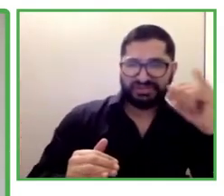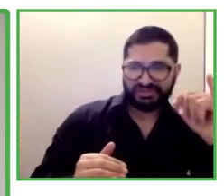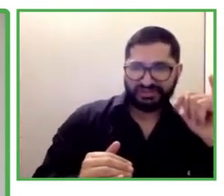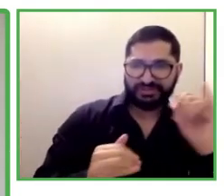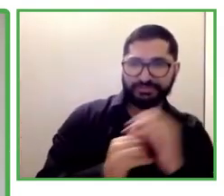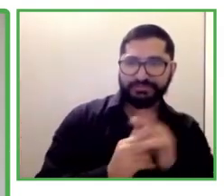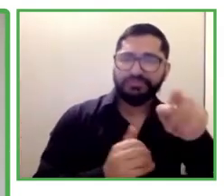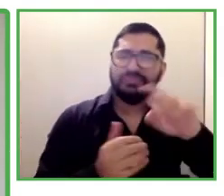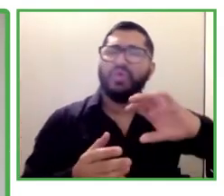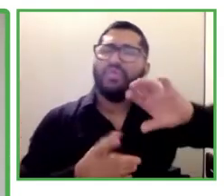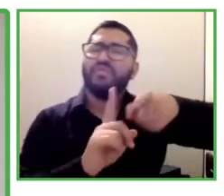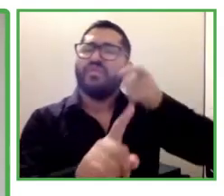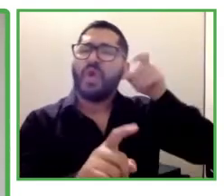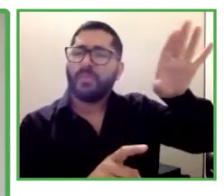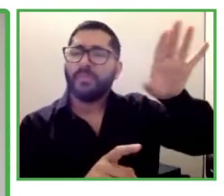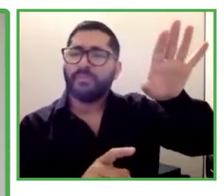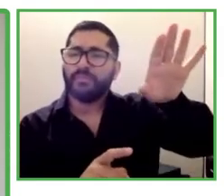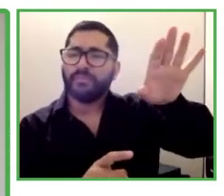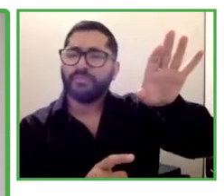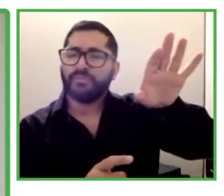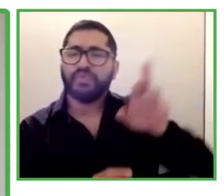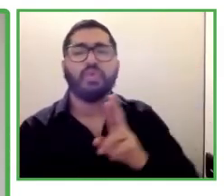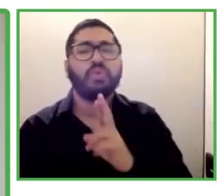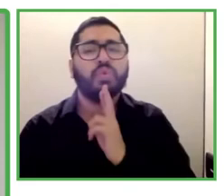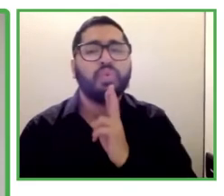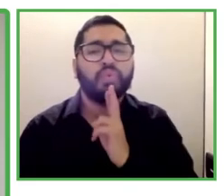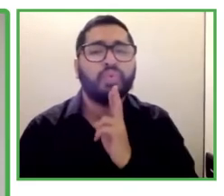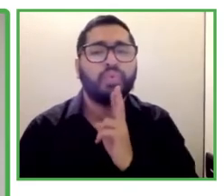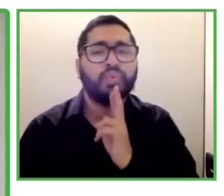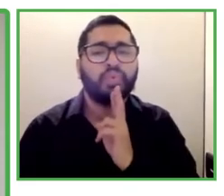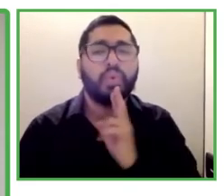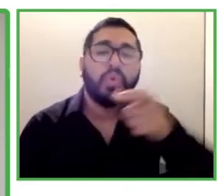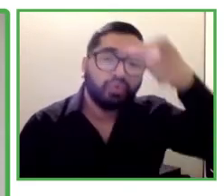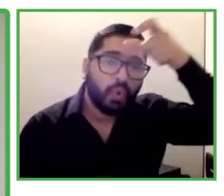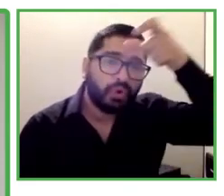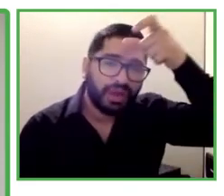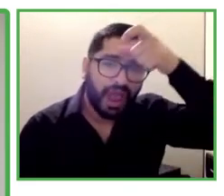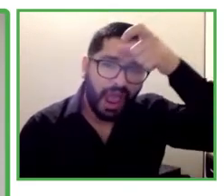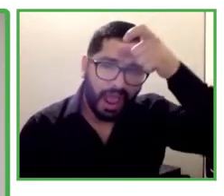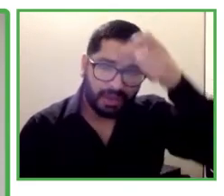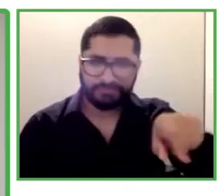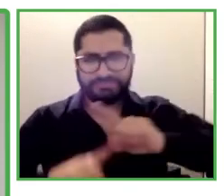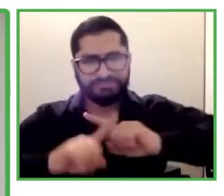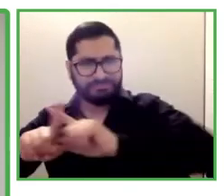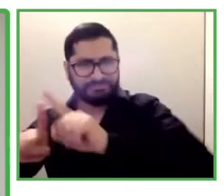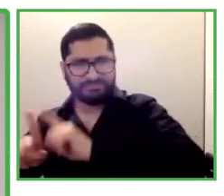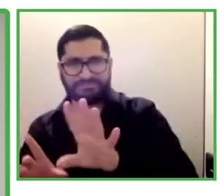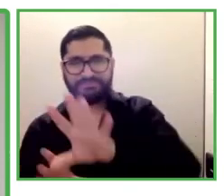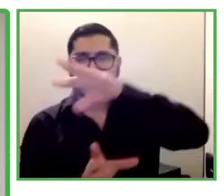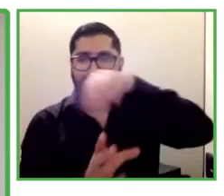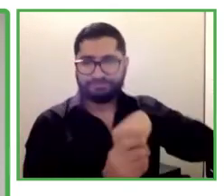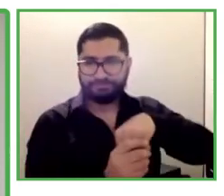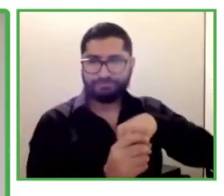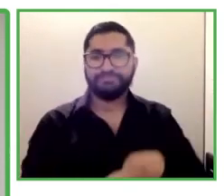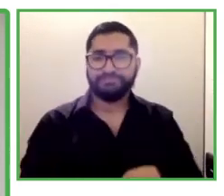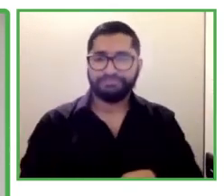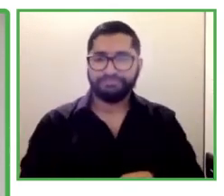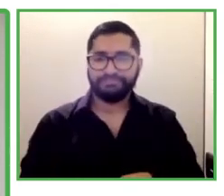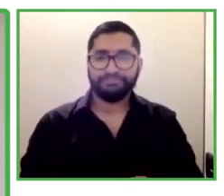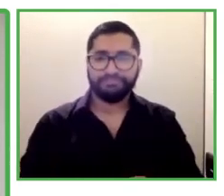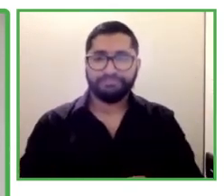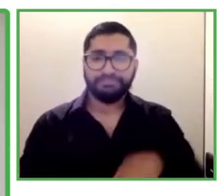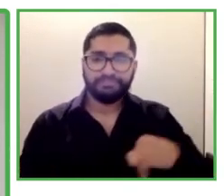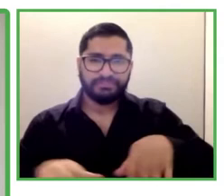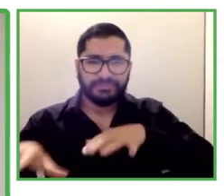Activities, the Inter-American Development Bank, and many more. We are continuously developing this ecosystem